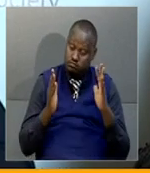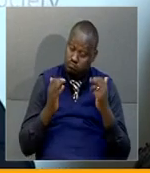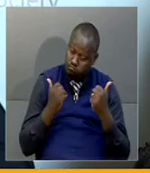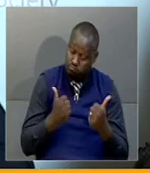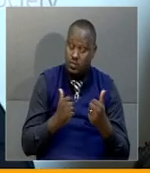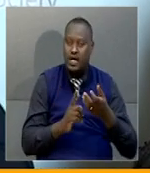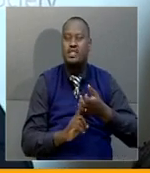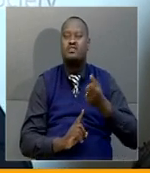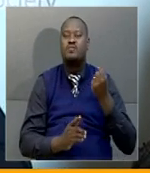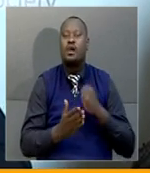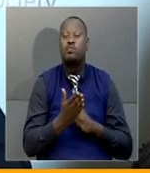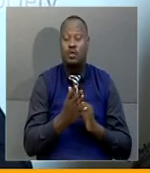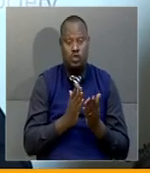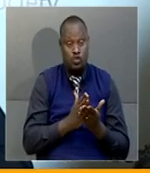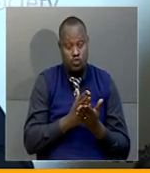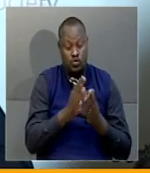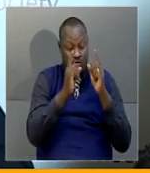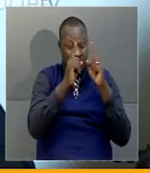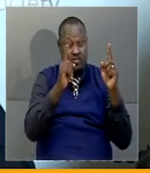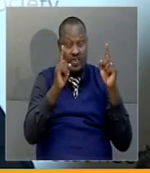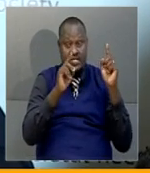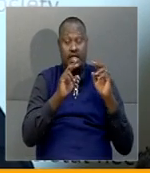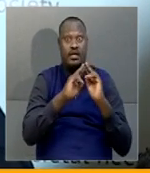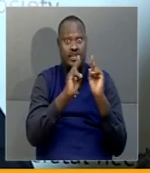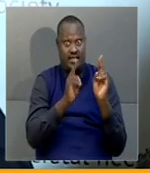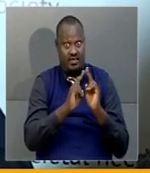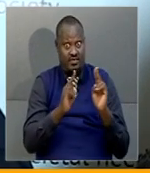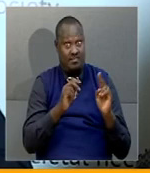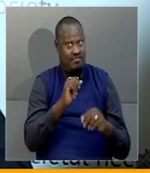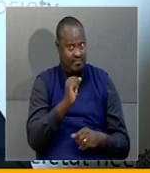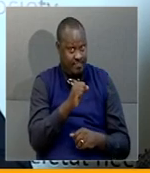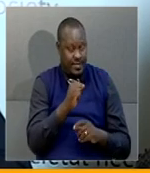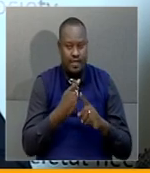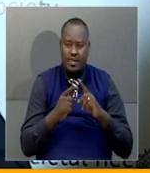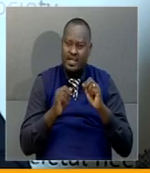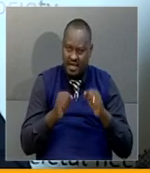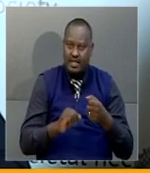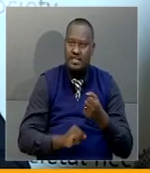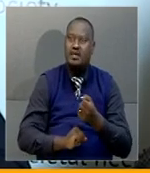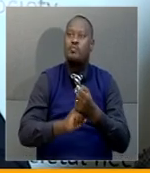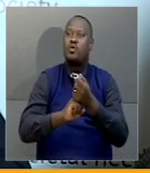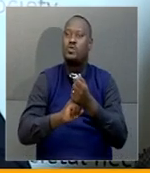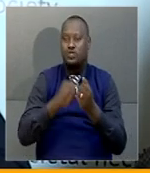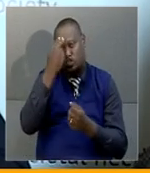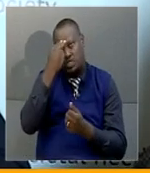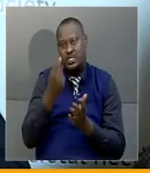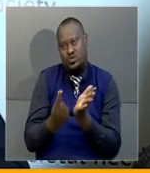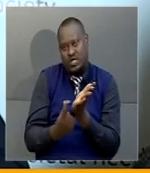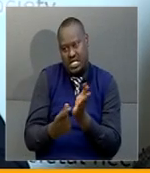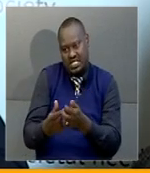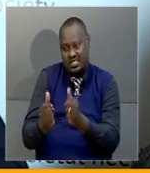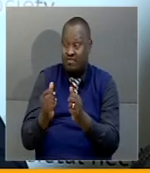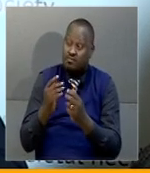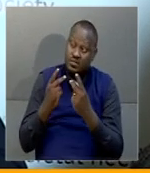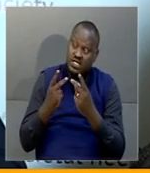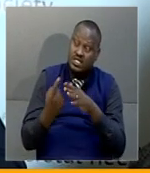think, whereas this is an international university, we can still support our local students who